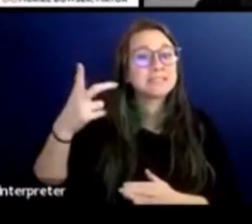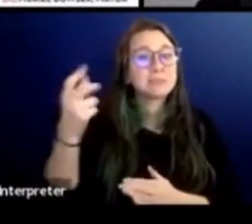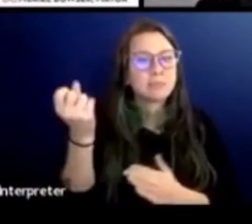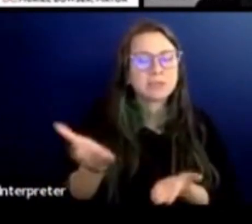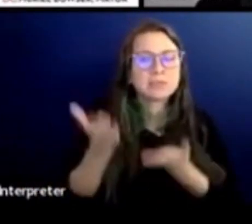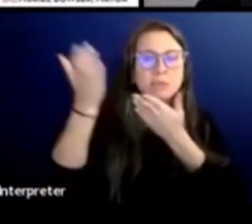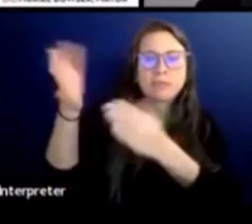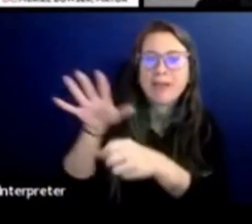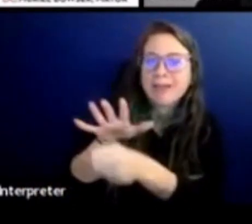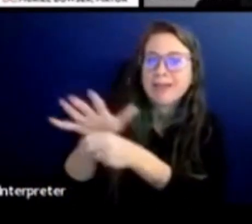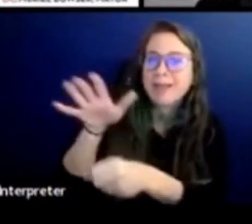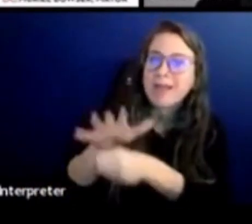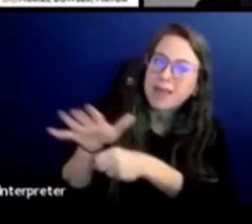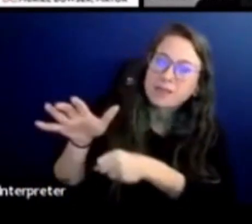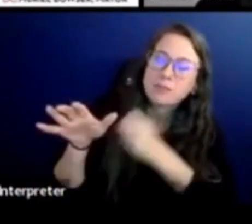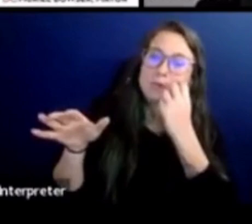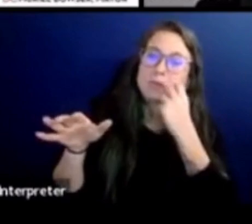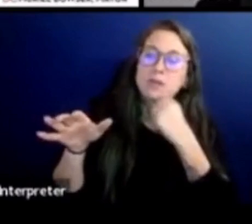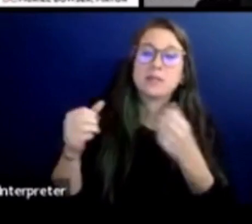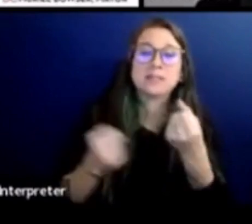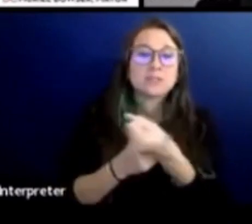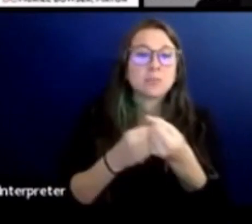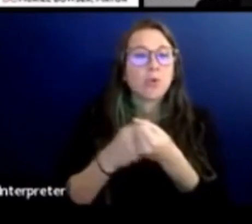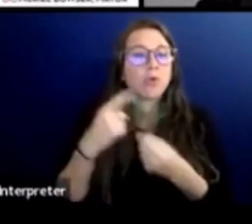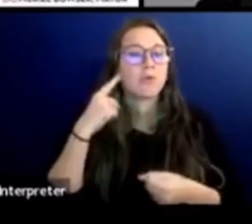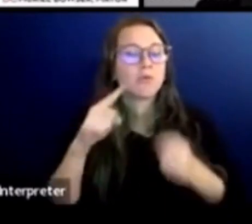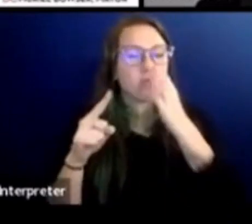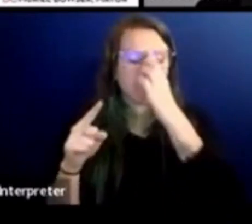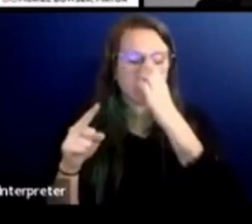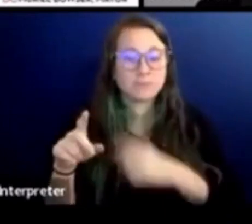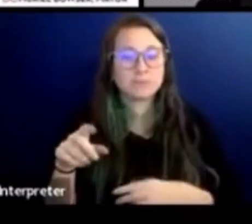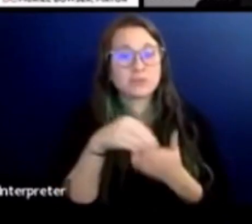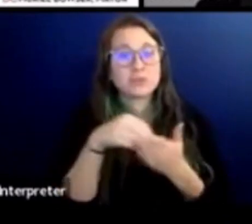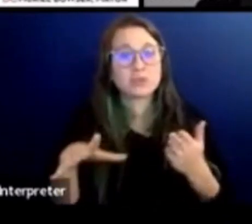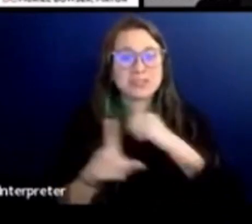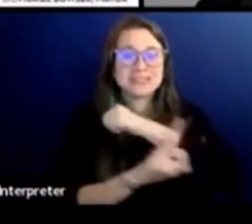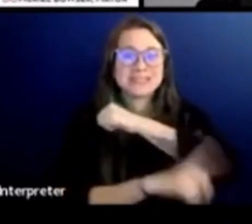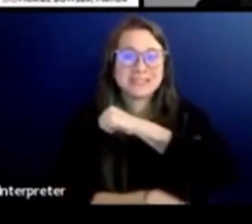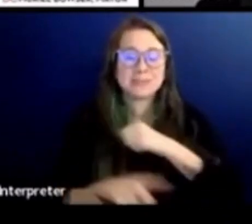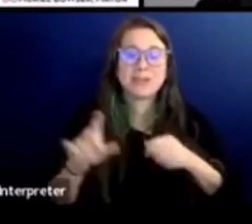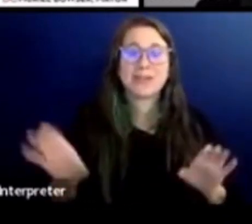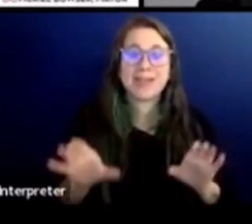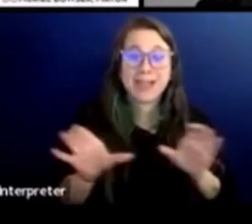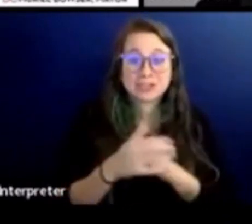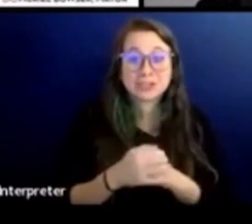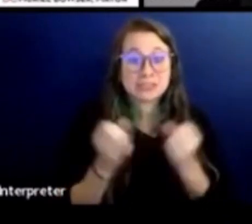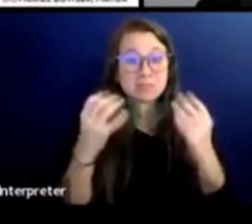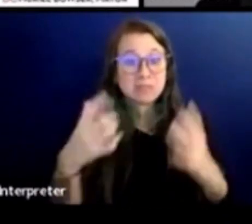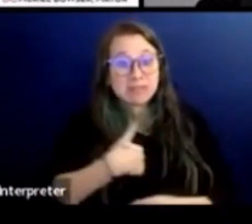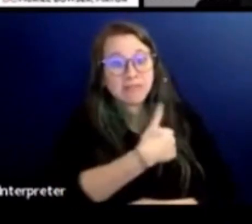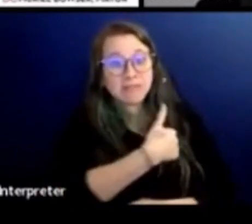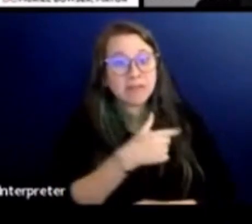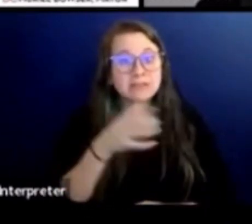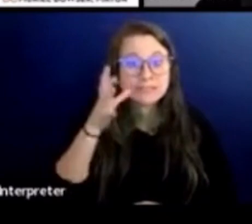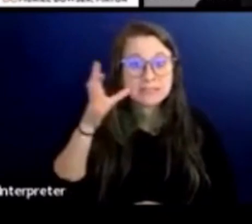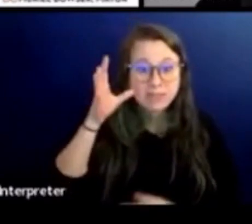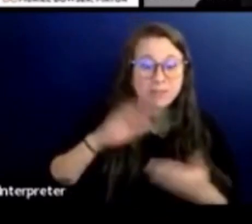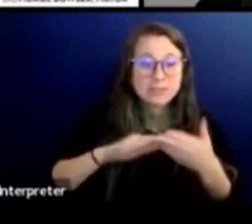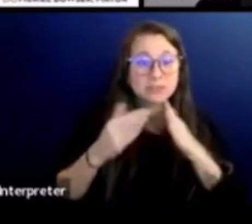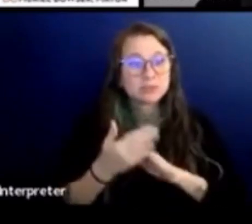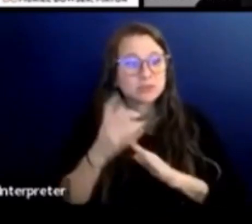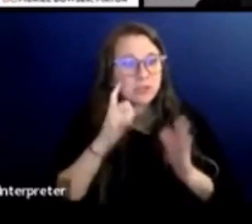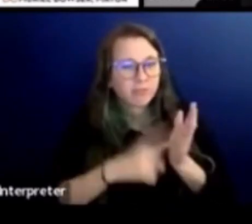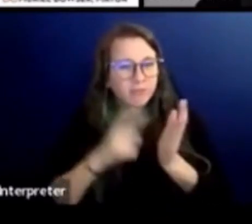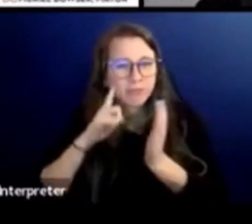appropriate student disciplinary actions. Me and other DCPS students and families have recognized a lack of fair and just disciplinary